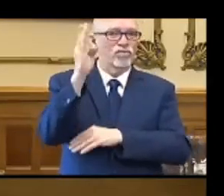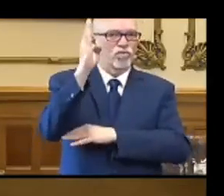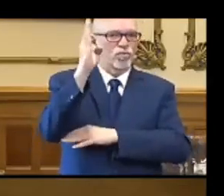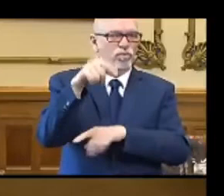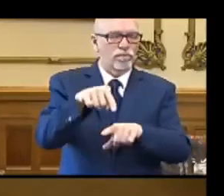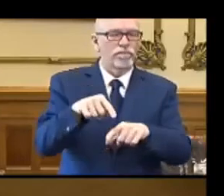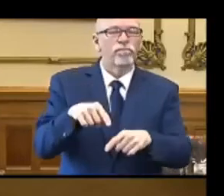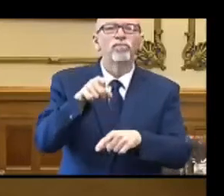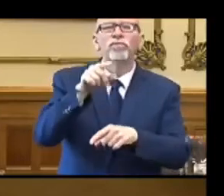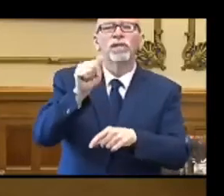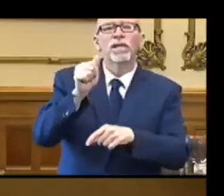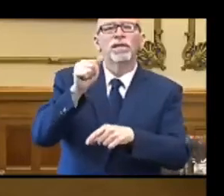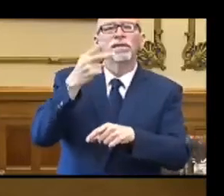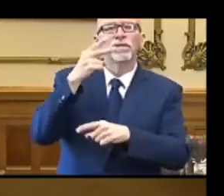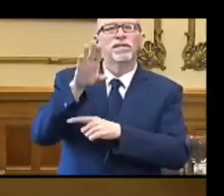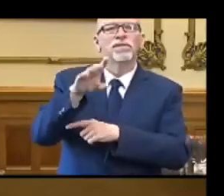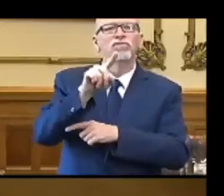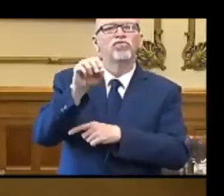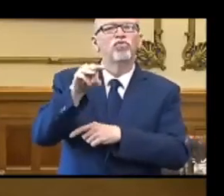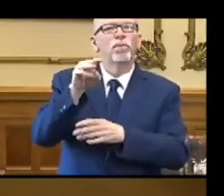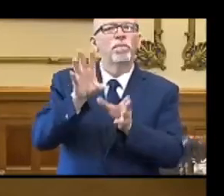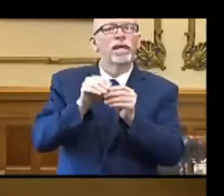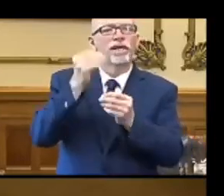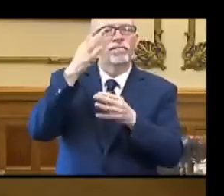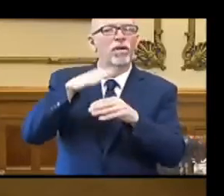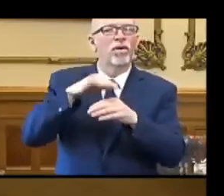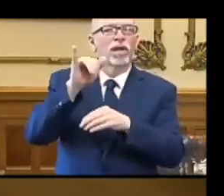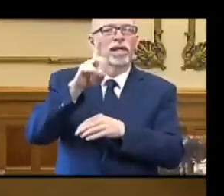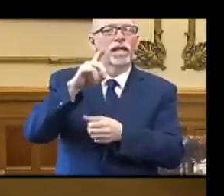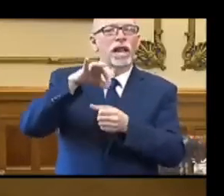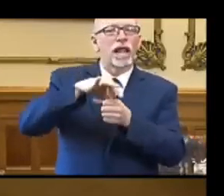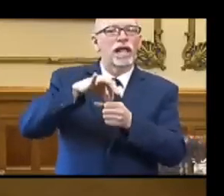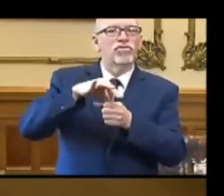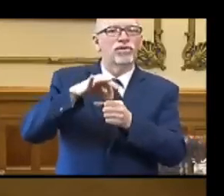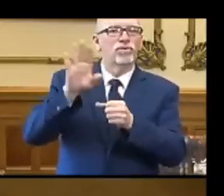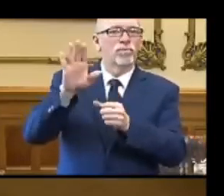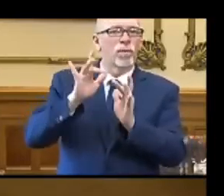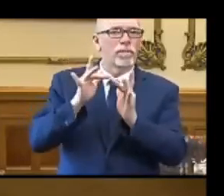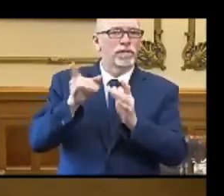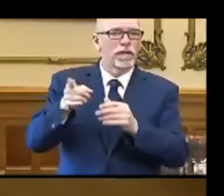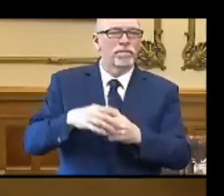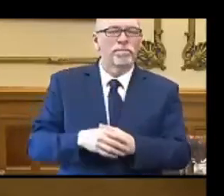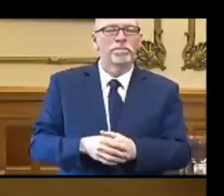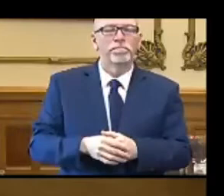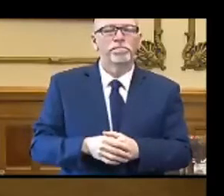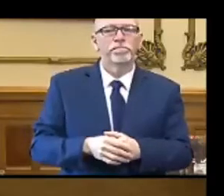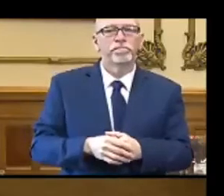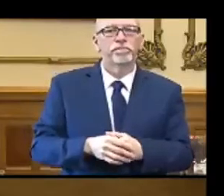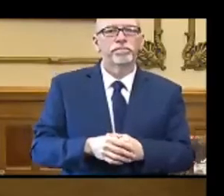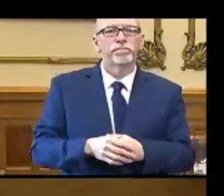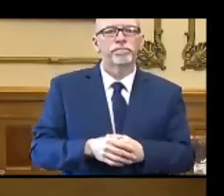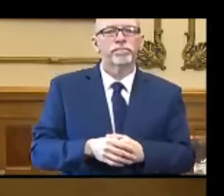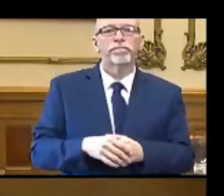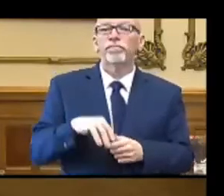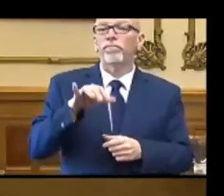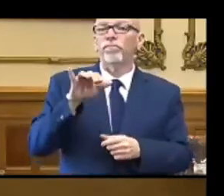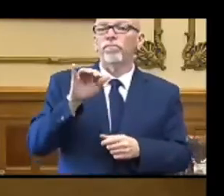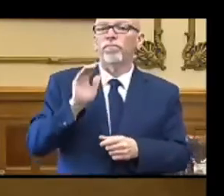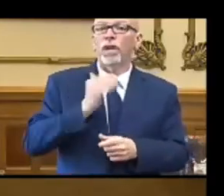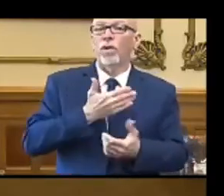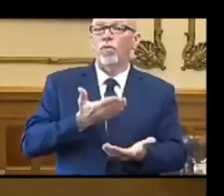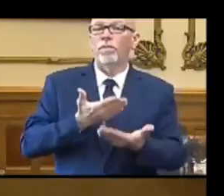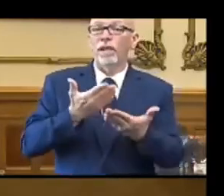and you can find the Zoom meeting information on the Indiana Election Division website. These recommendations